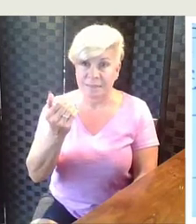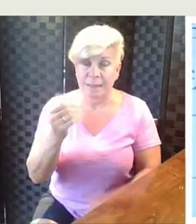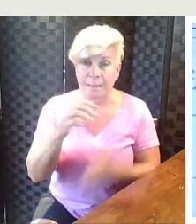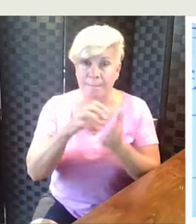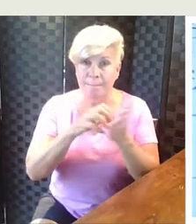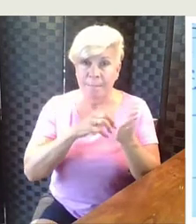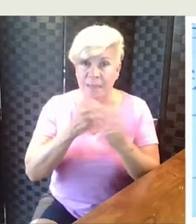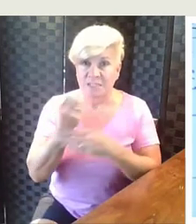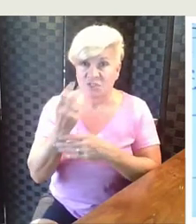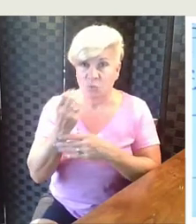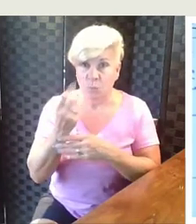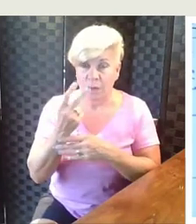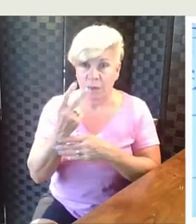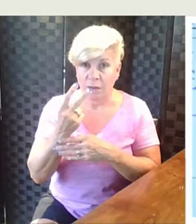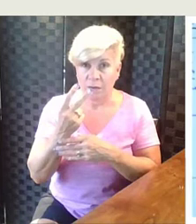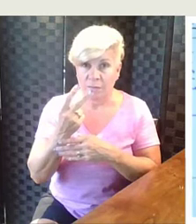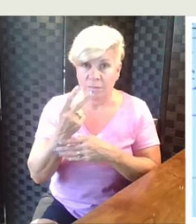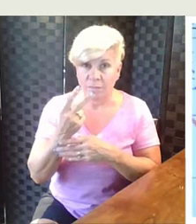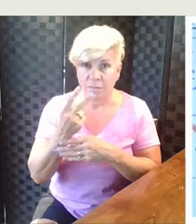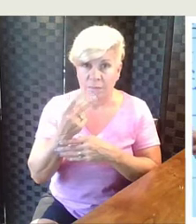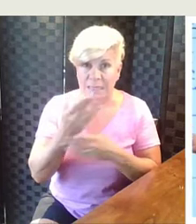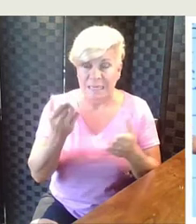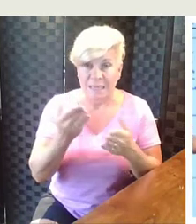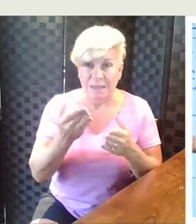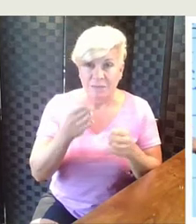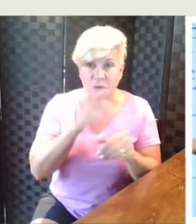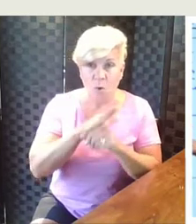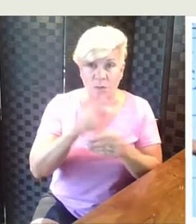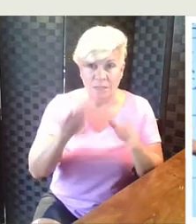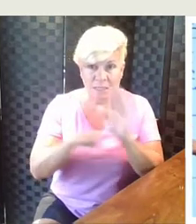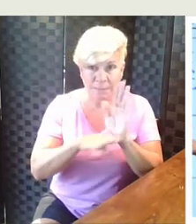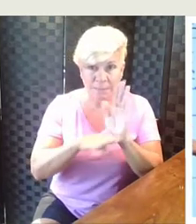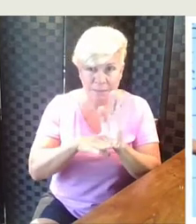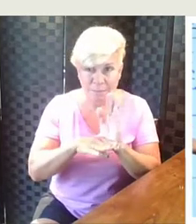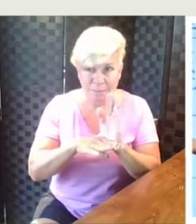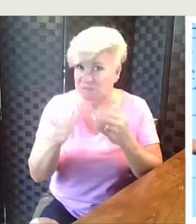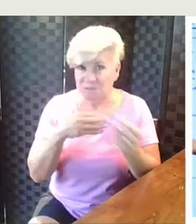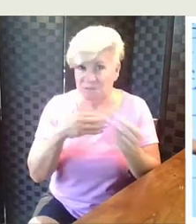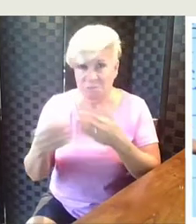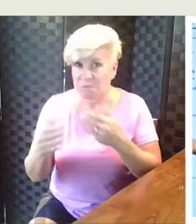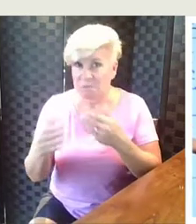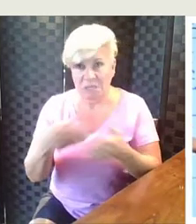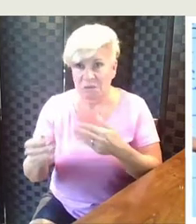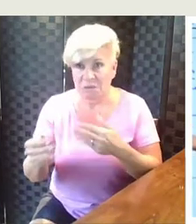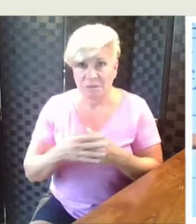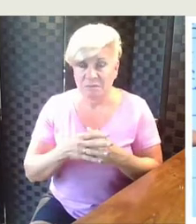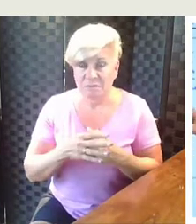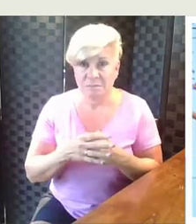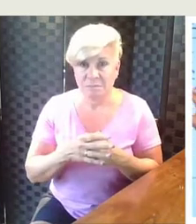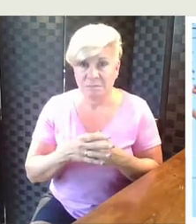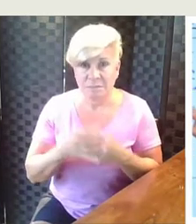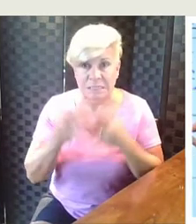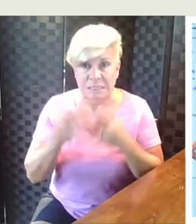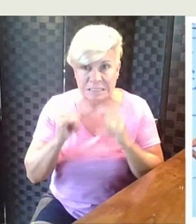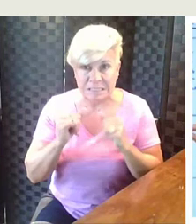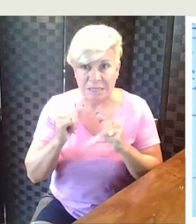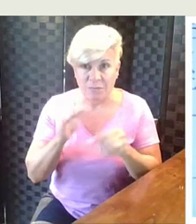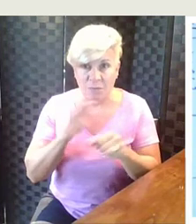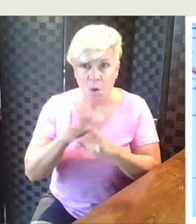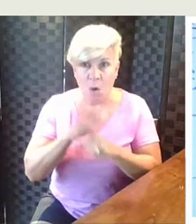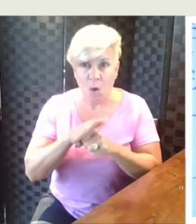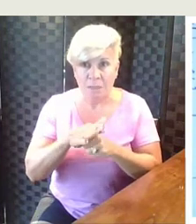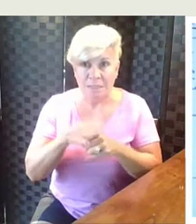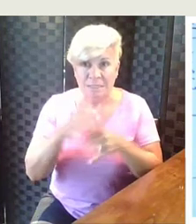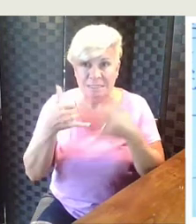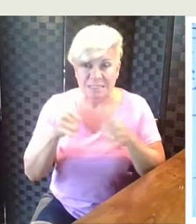Fifteen minus the twelve. Our hole is on the bottom here, but does that matter? No. That's still our hole.